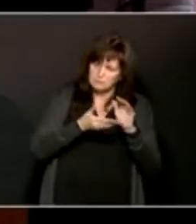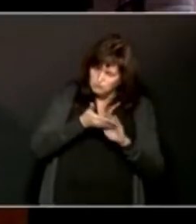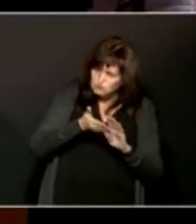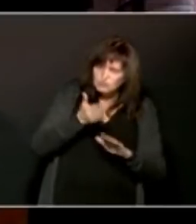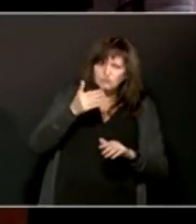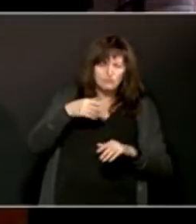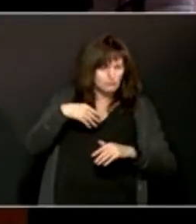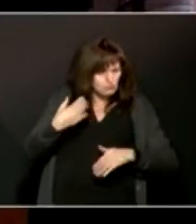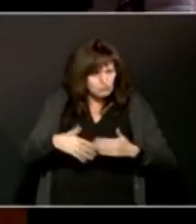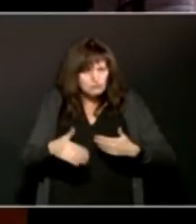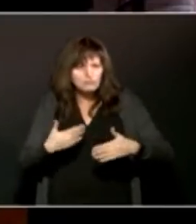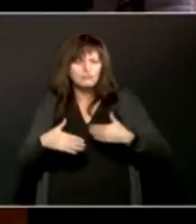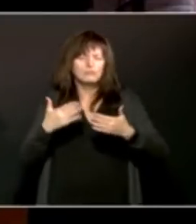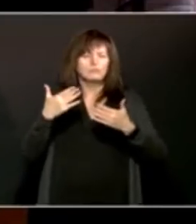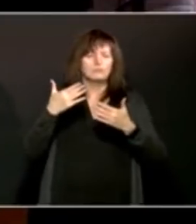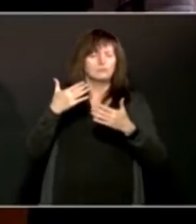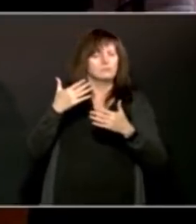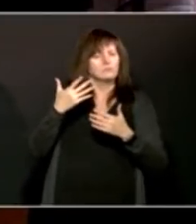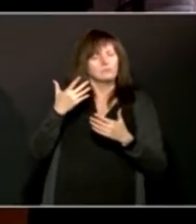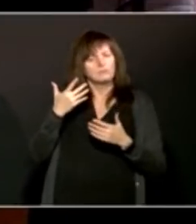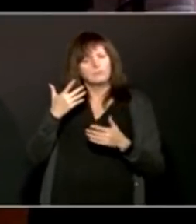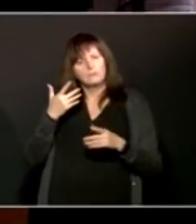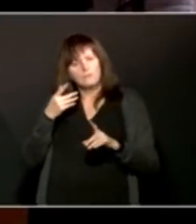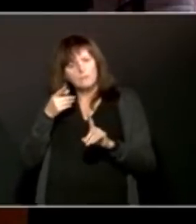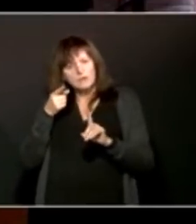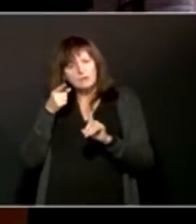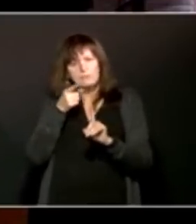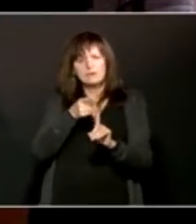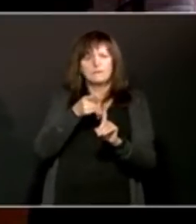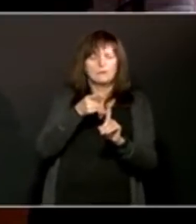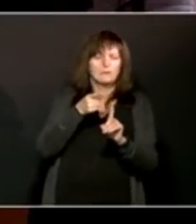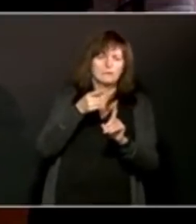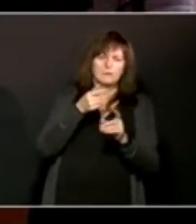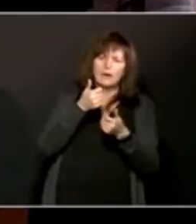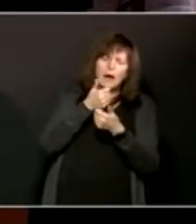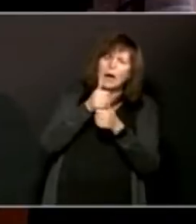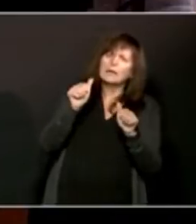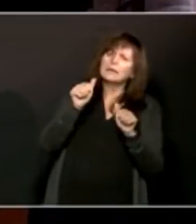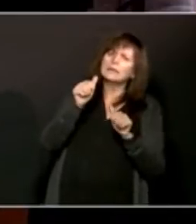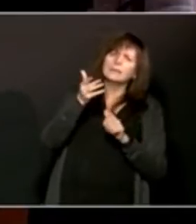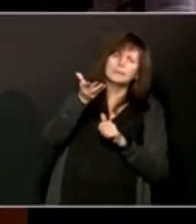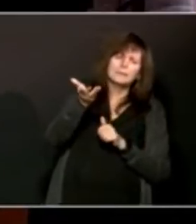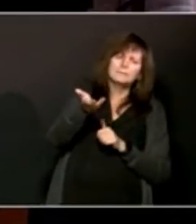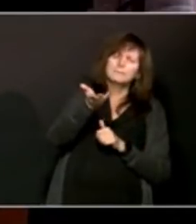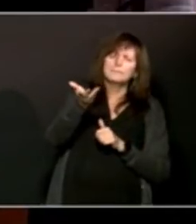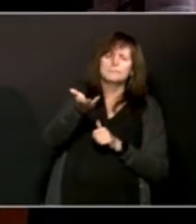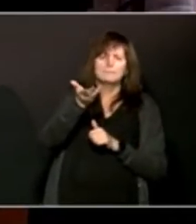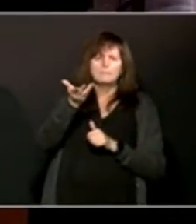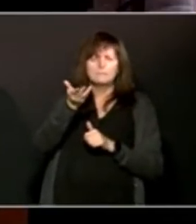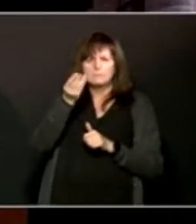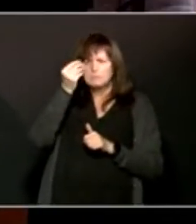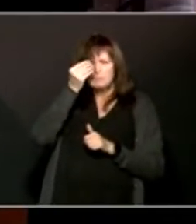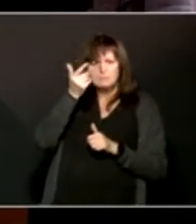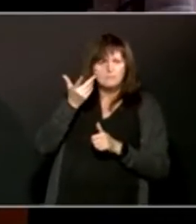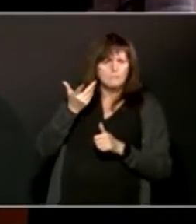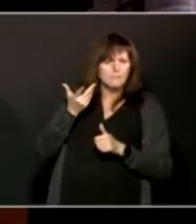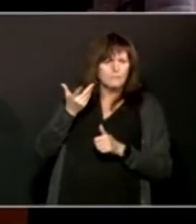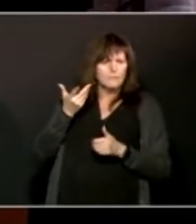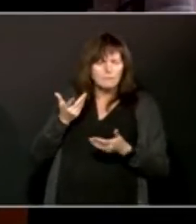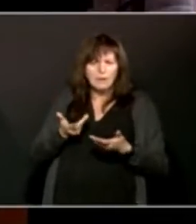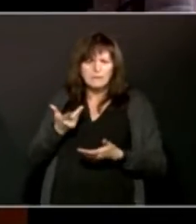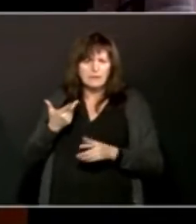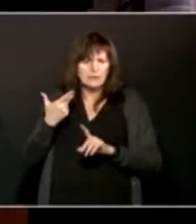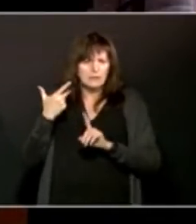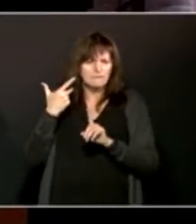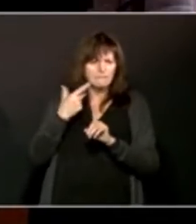whether there's been any consideration given to targeting the vaccine rollout to communities that are in lockdown.